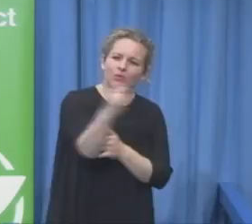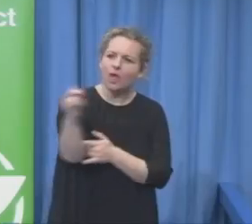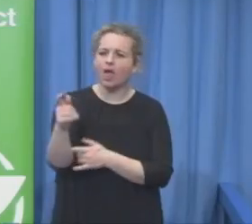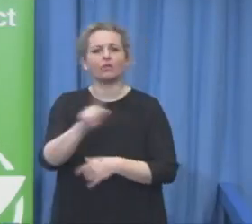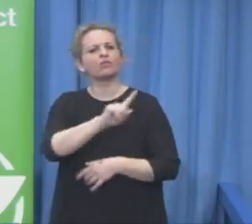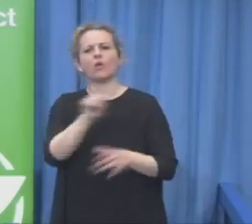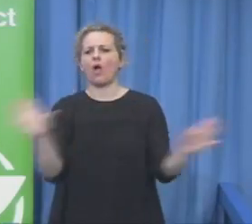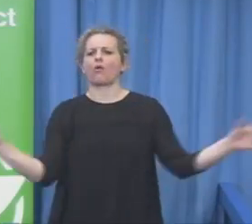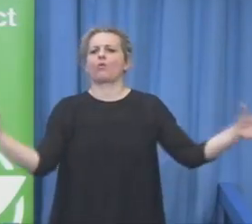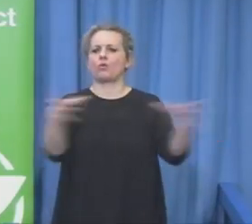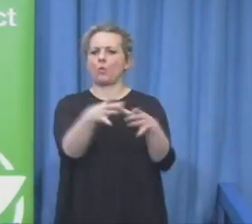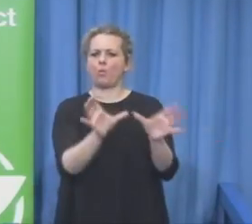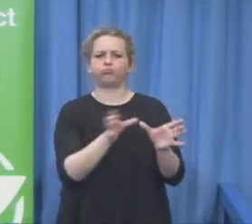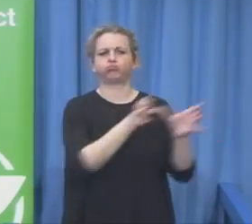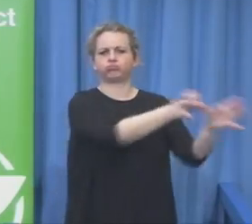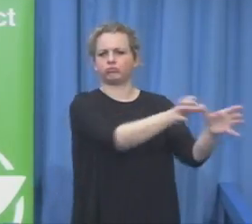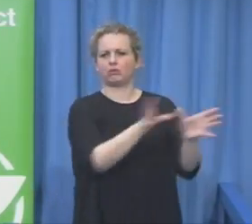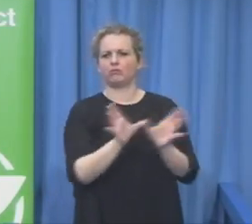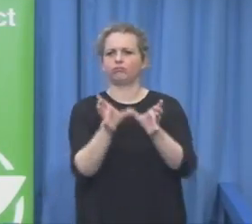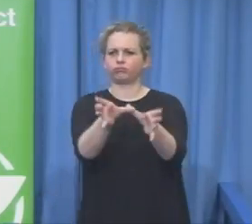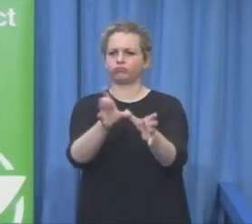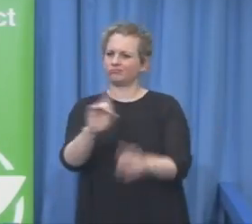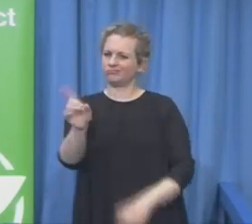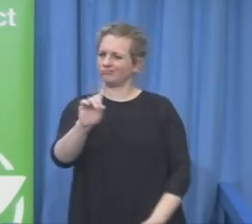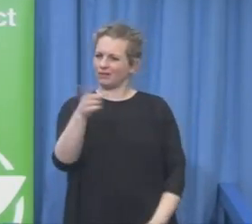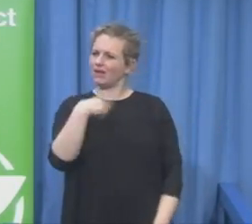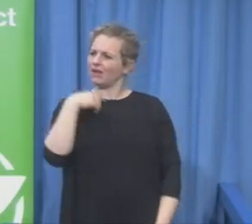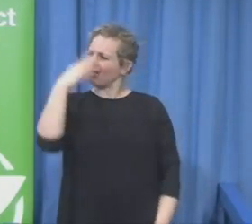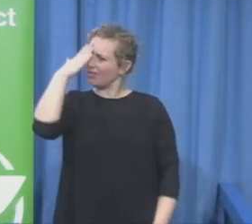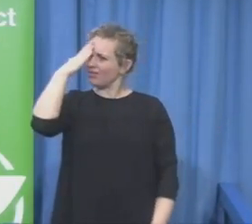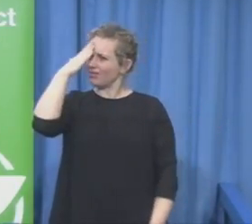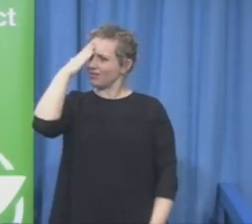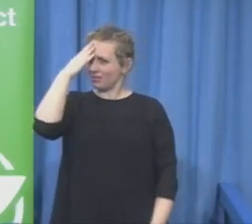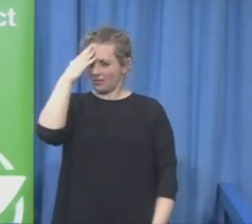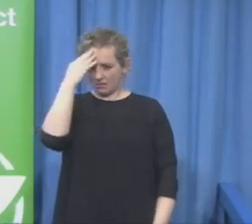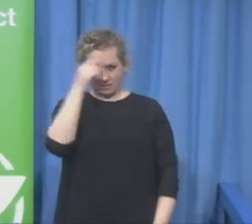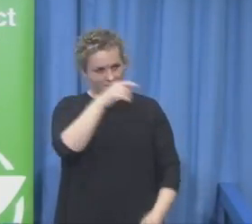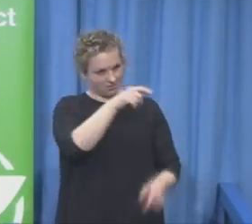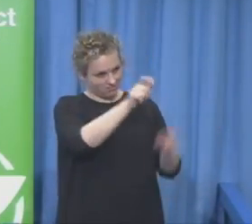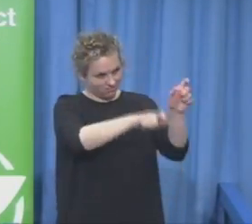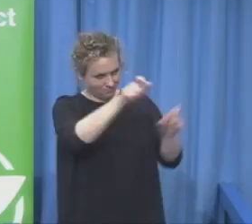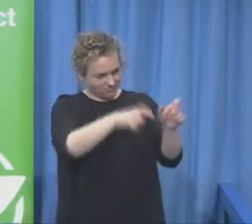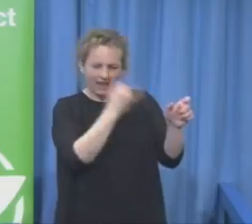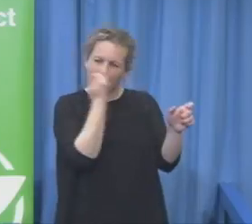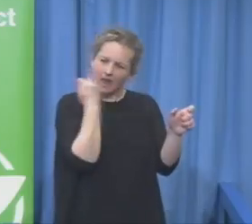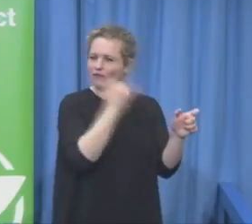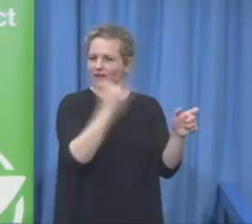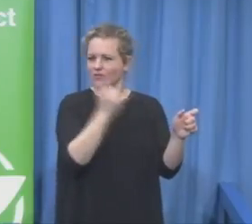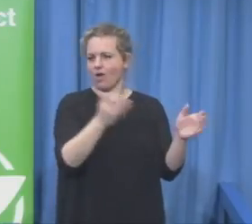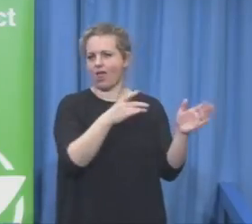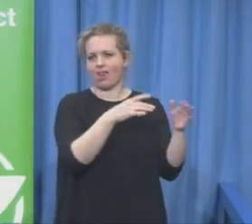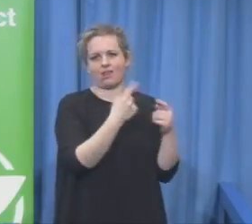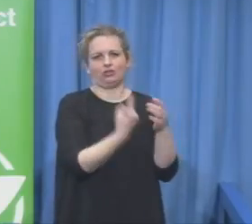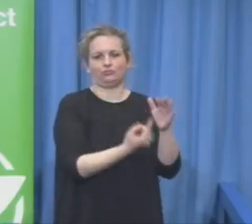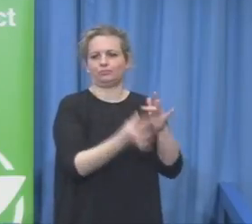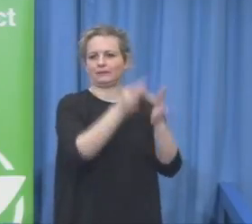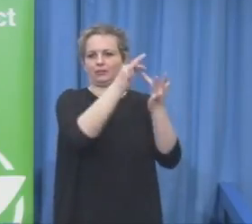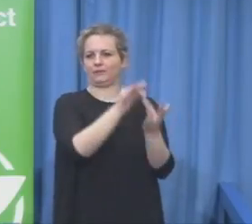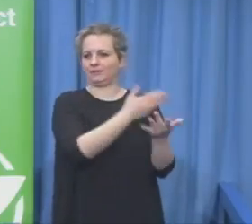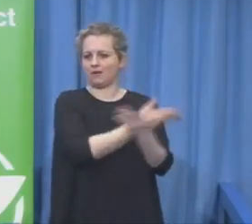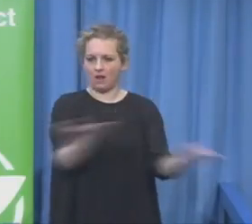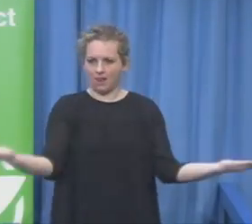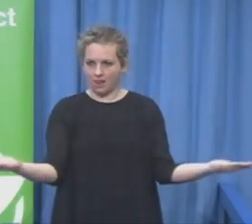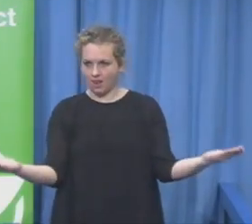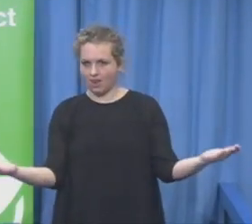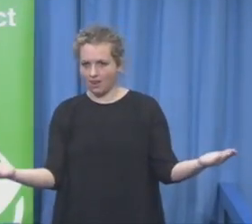and I think it really goes to the core is, it appears to me that